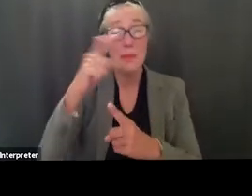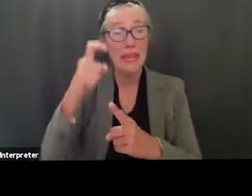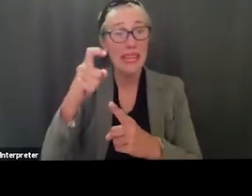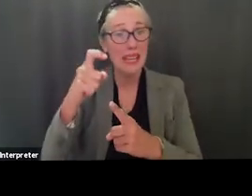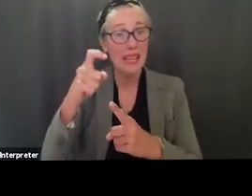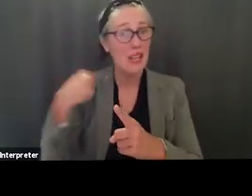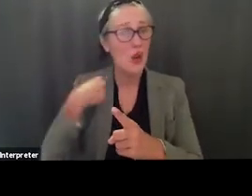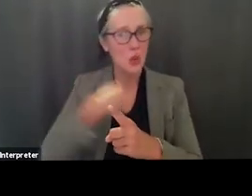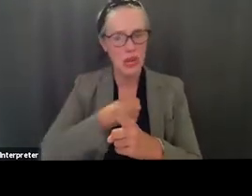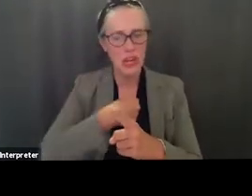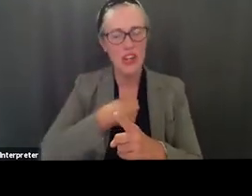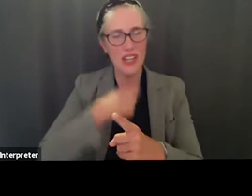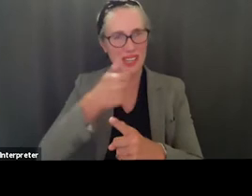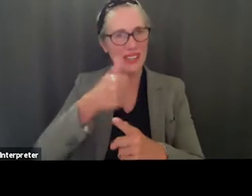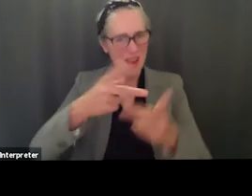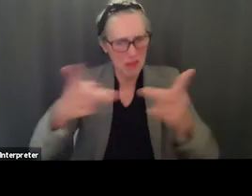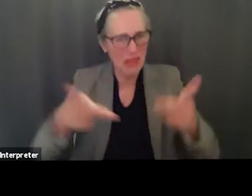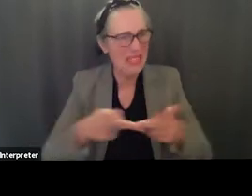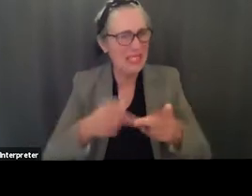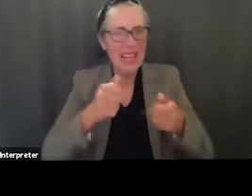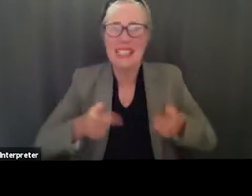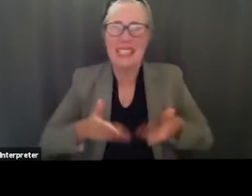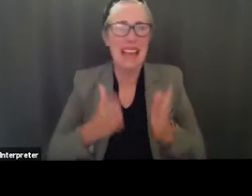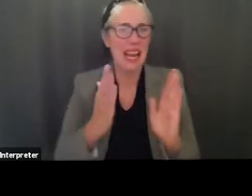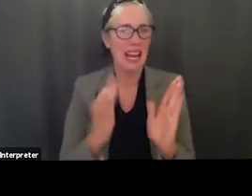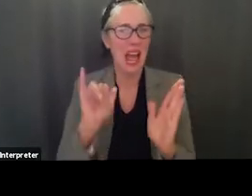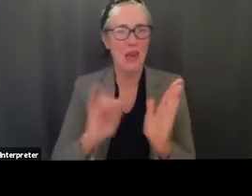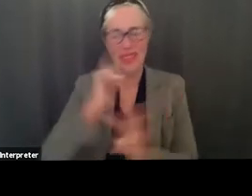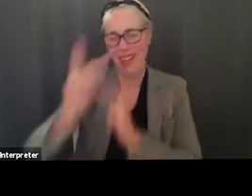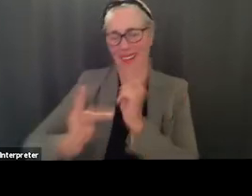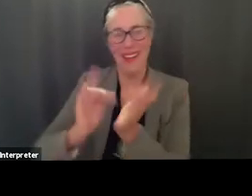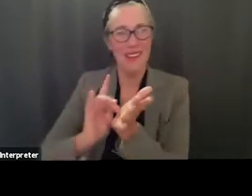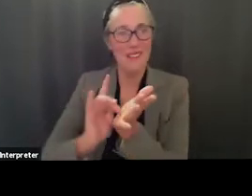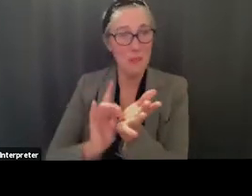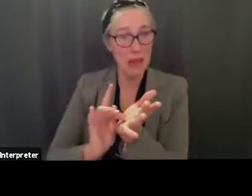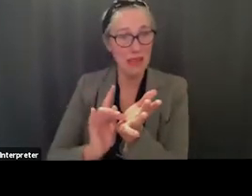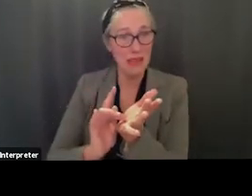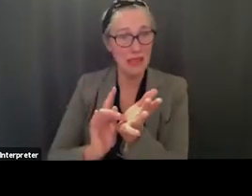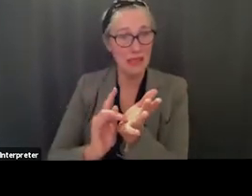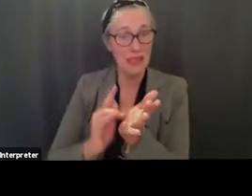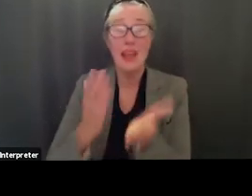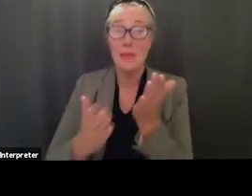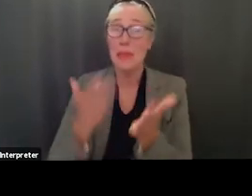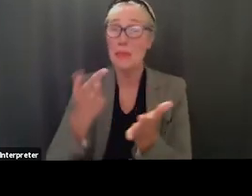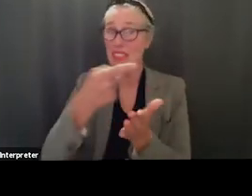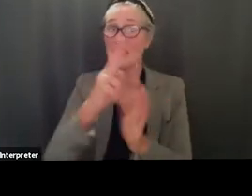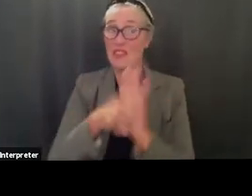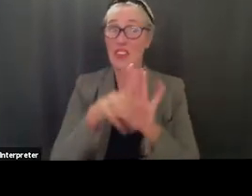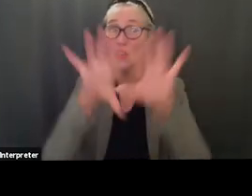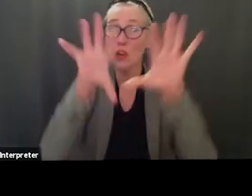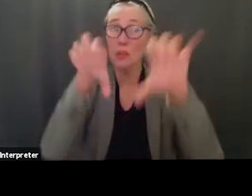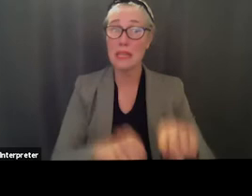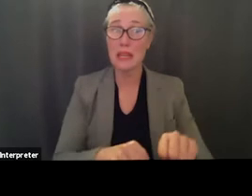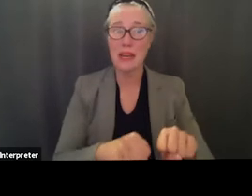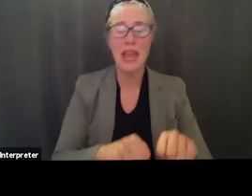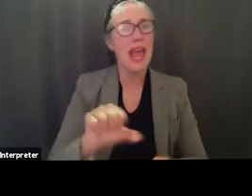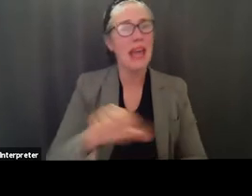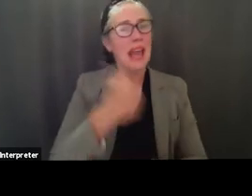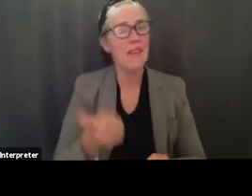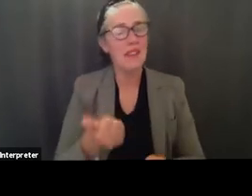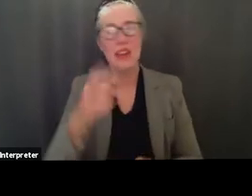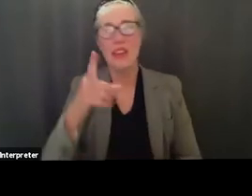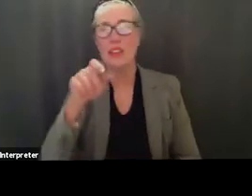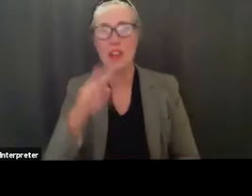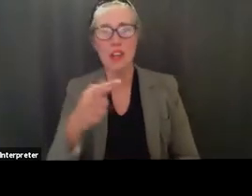jurisdiction that does not allow it another example of that i had a doctor speak at a freedom rally we're standing up against this incentive